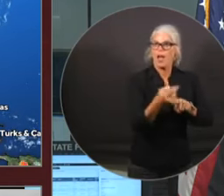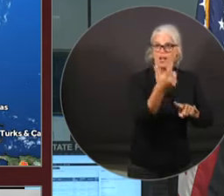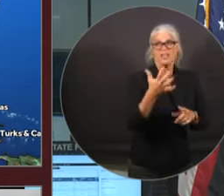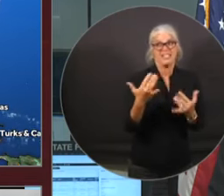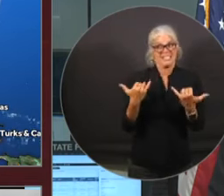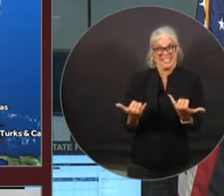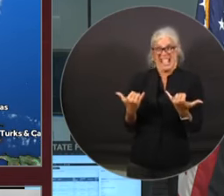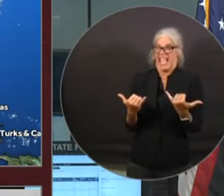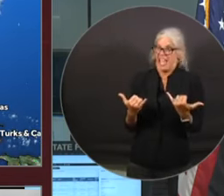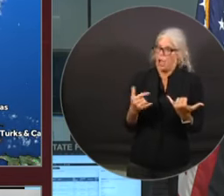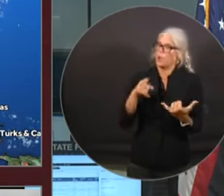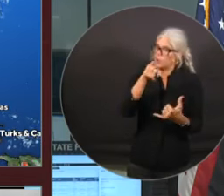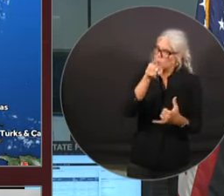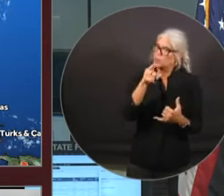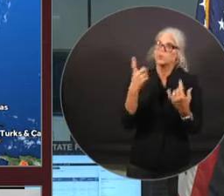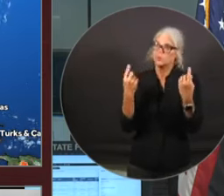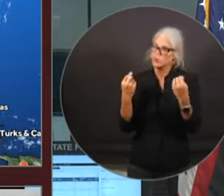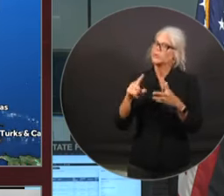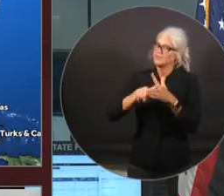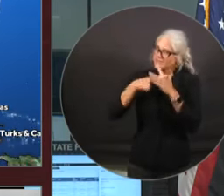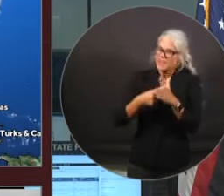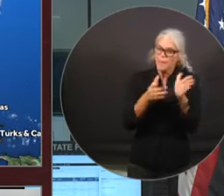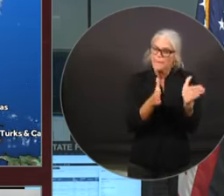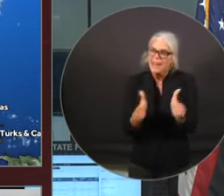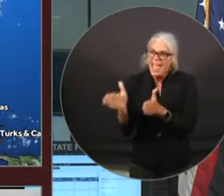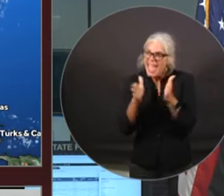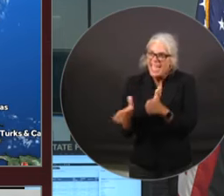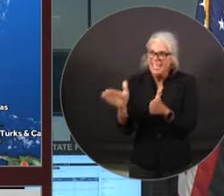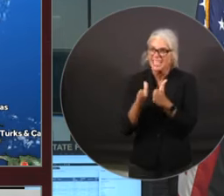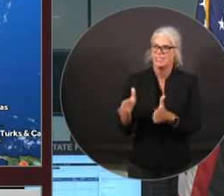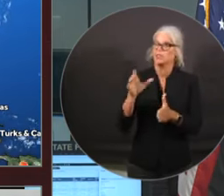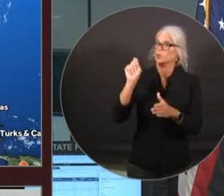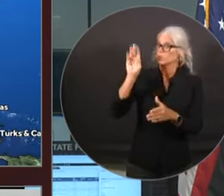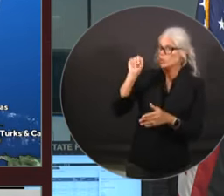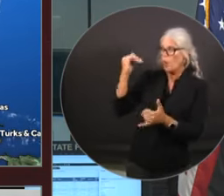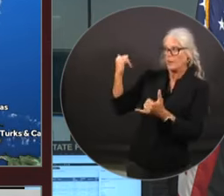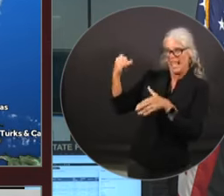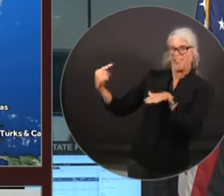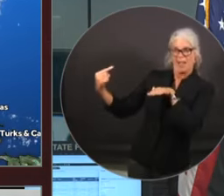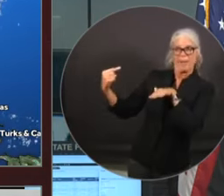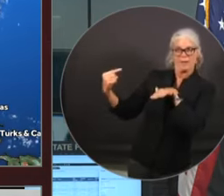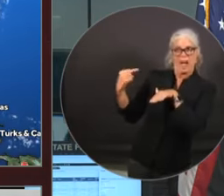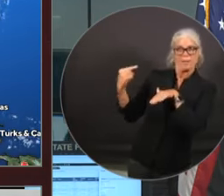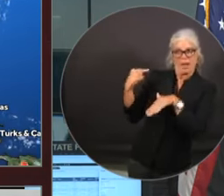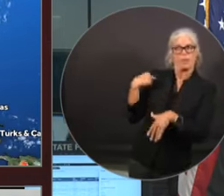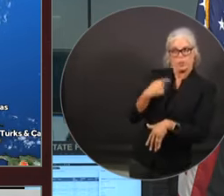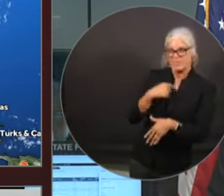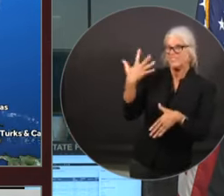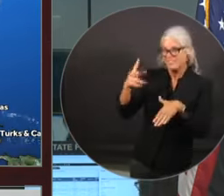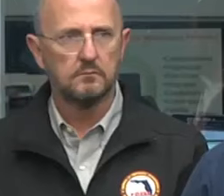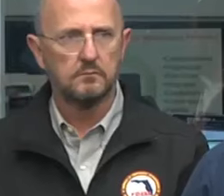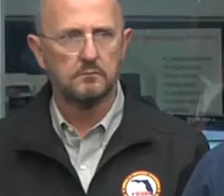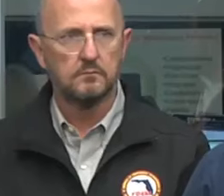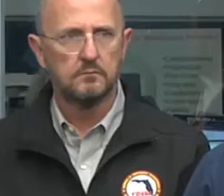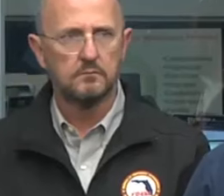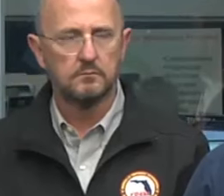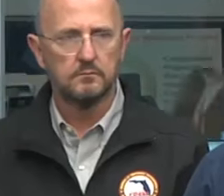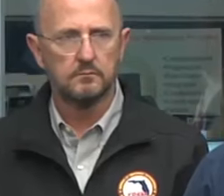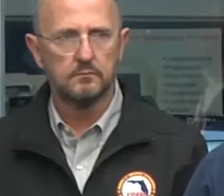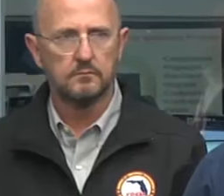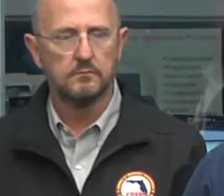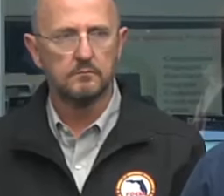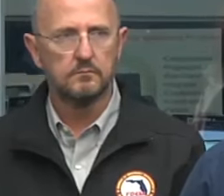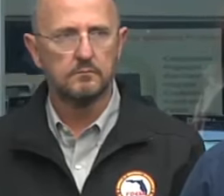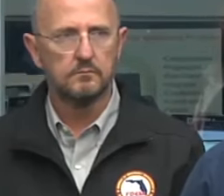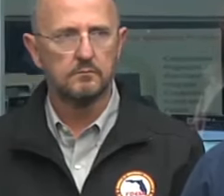preparedness plan. The storm, we're already seeing impacts in southwest Florida. We're going to continue see impacts across the west coast